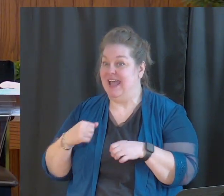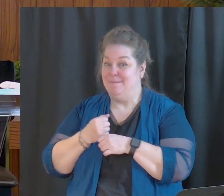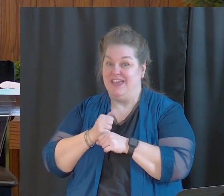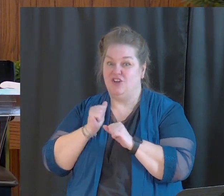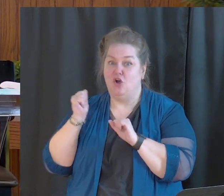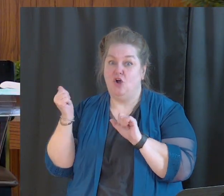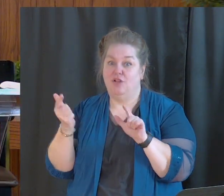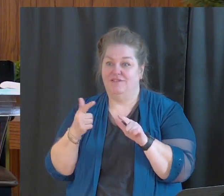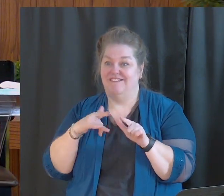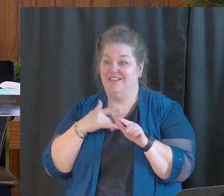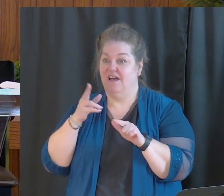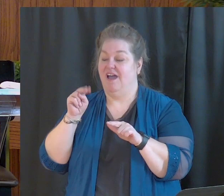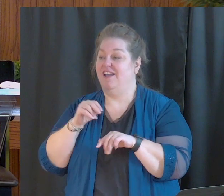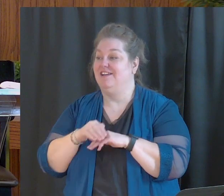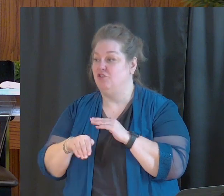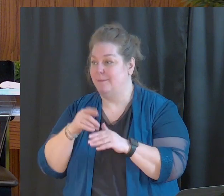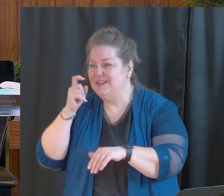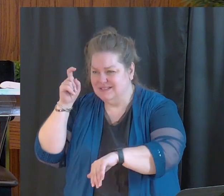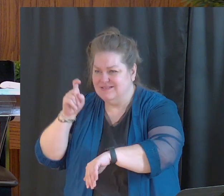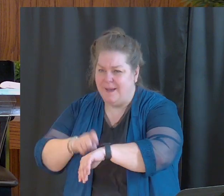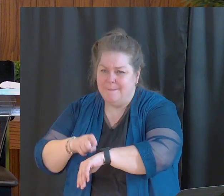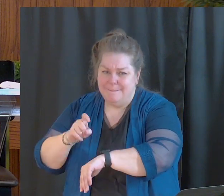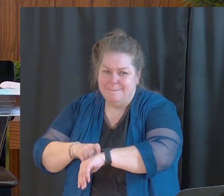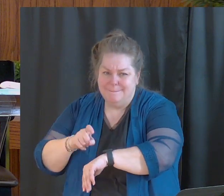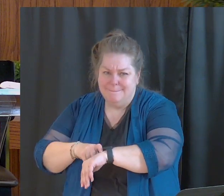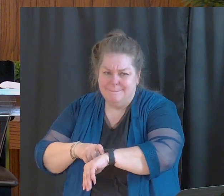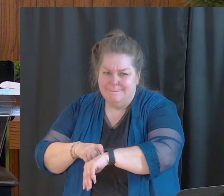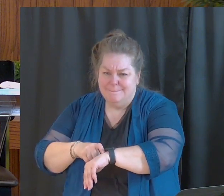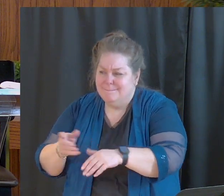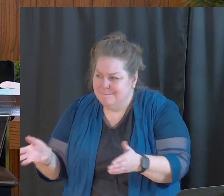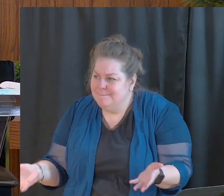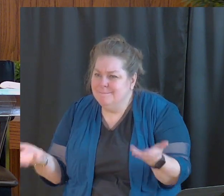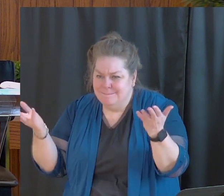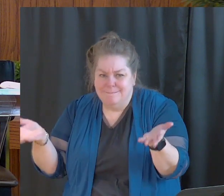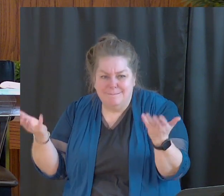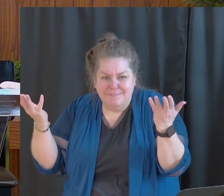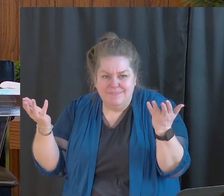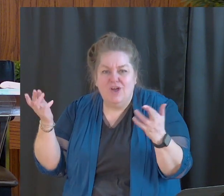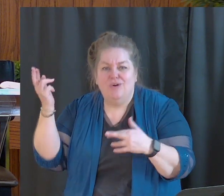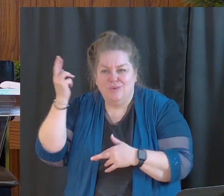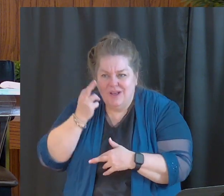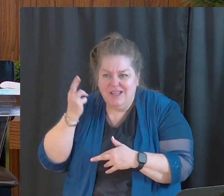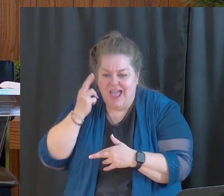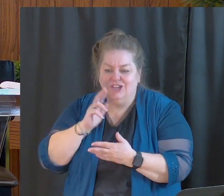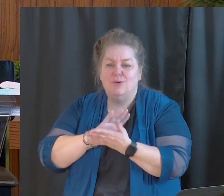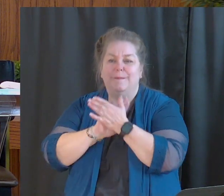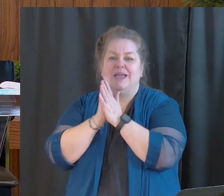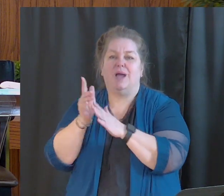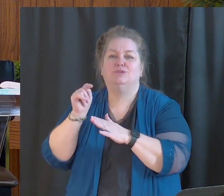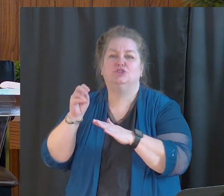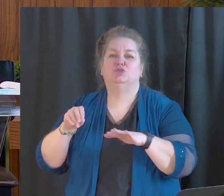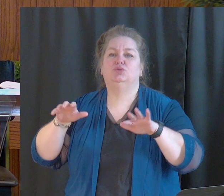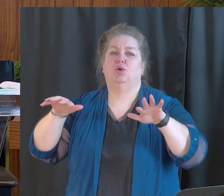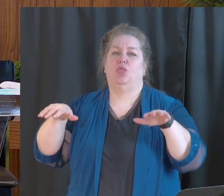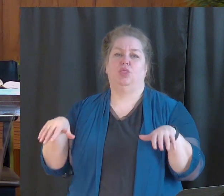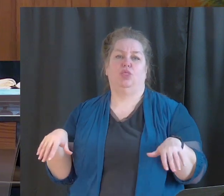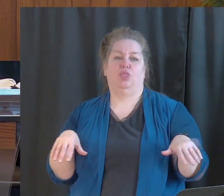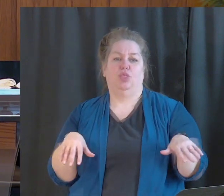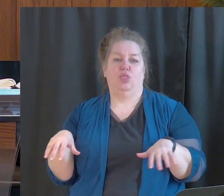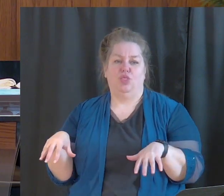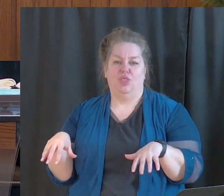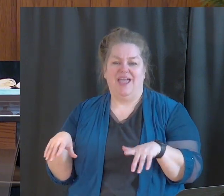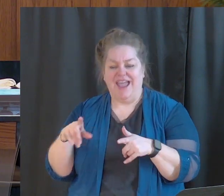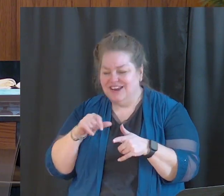uncomfortable because it's time that we get uncomfortable and realize where we have become too comfortable and where we've fallen short